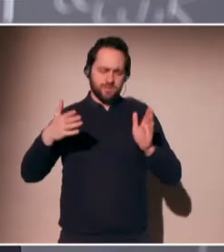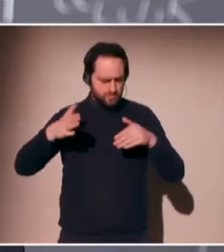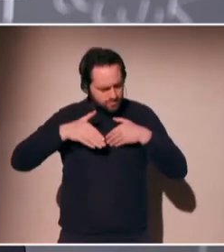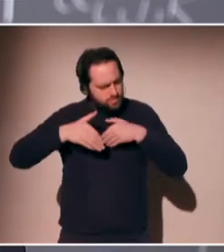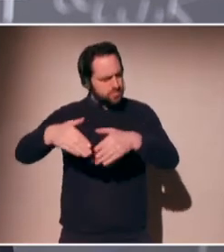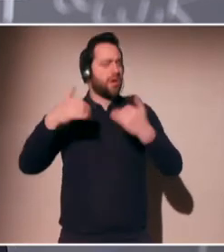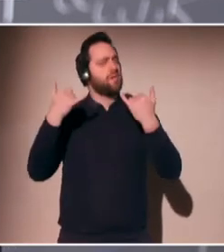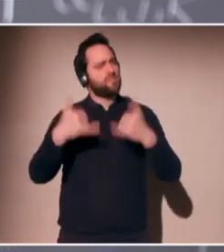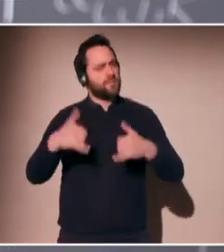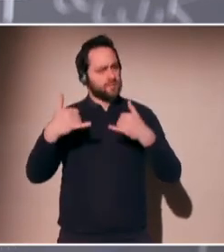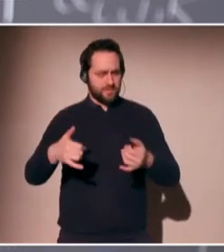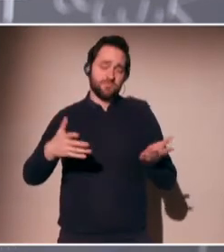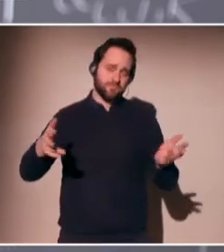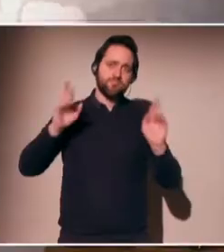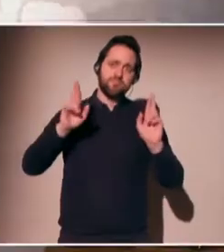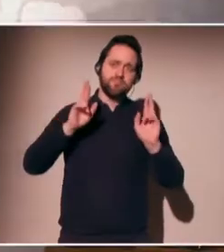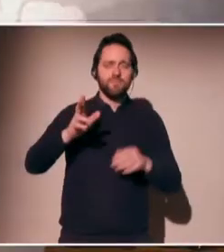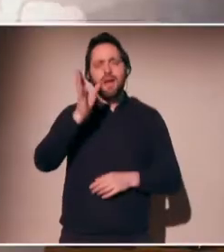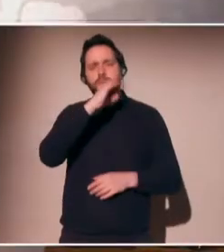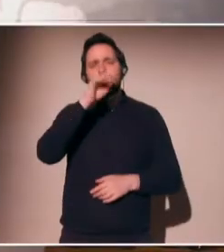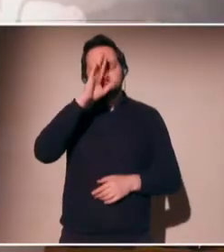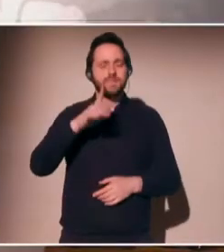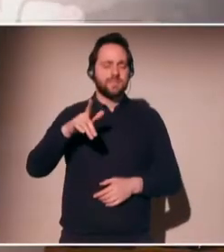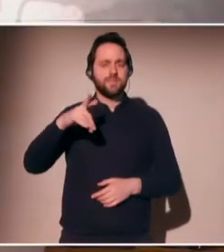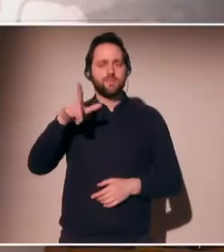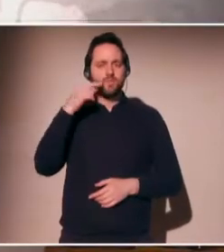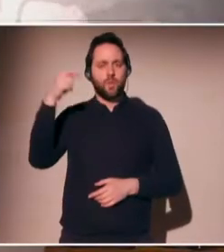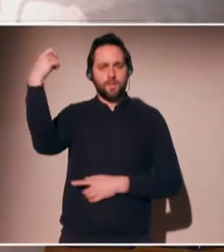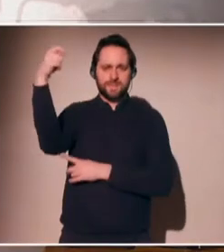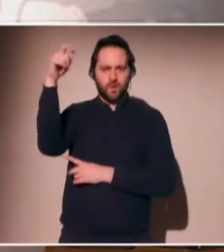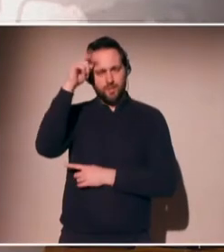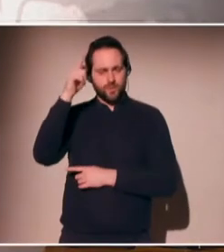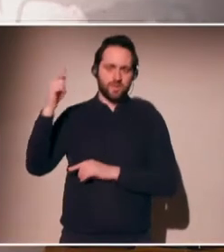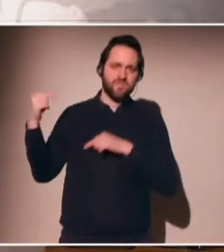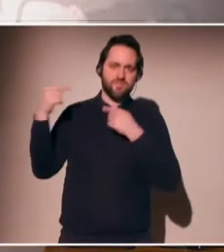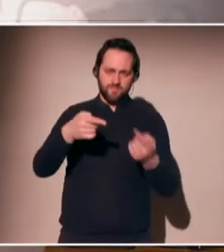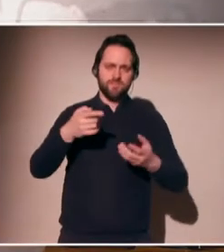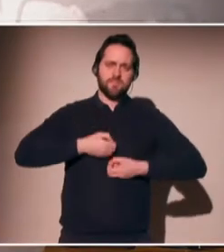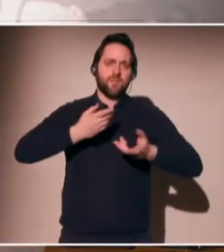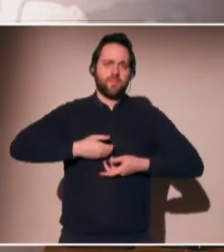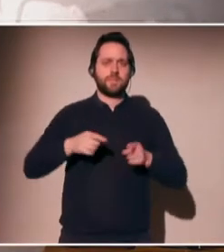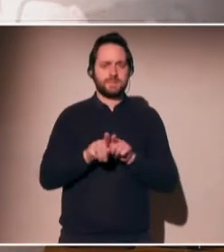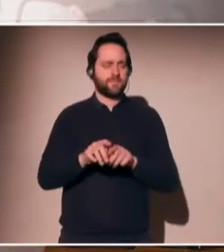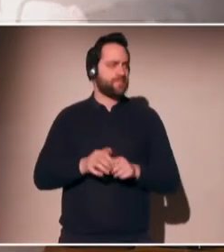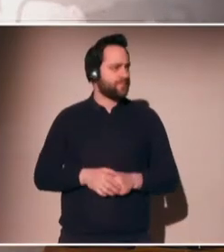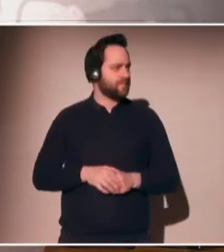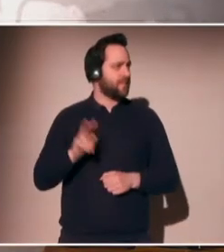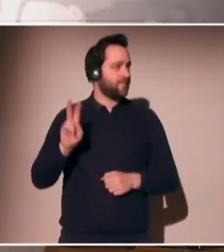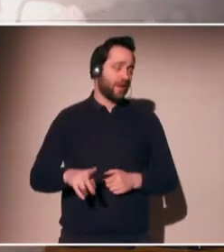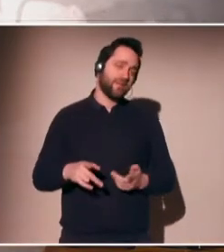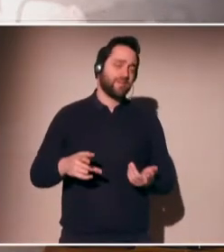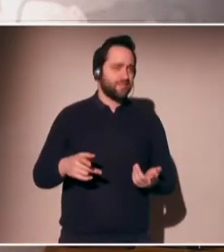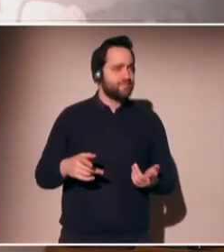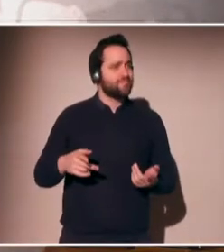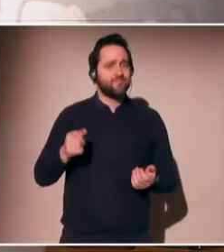earlier on. This is what we will continue to strive for. And I will, of course, work on that. Now, obviously, we have a French way of doing things, a